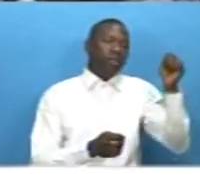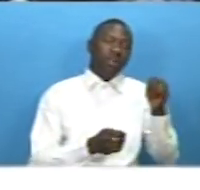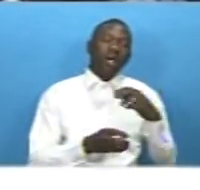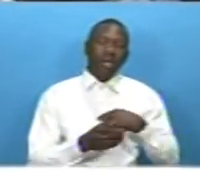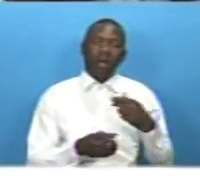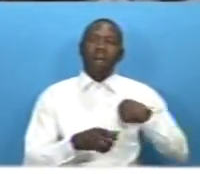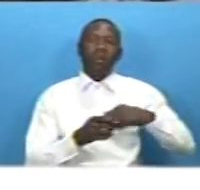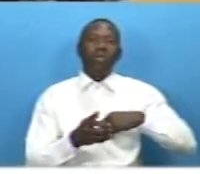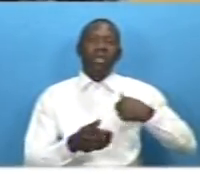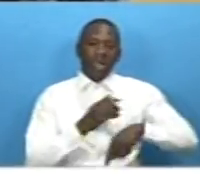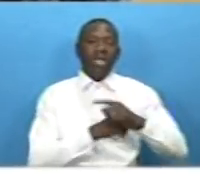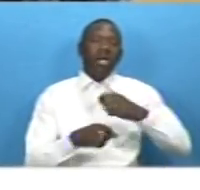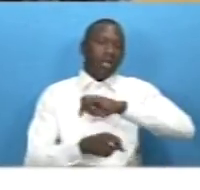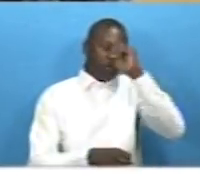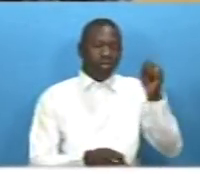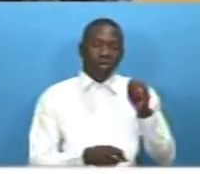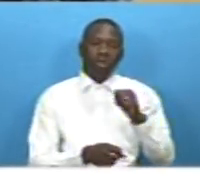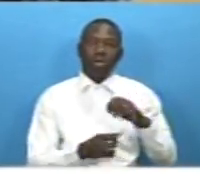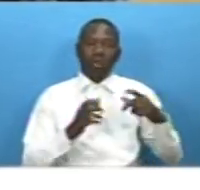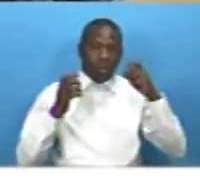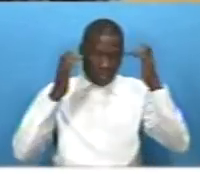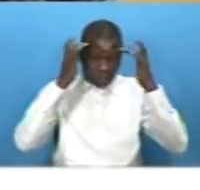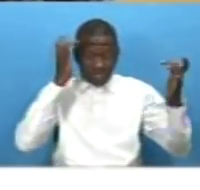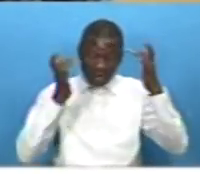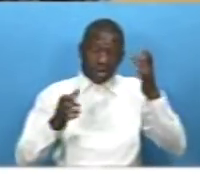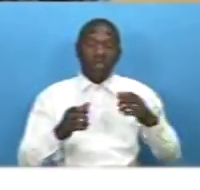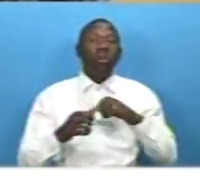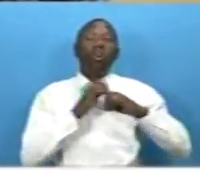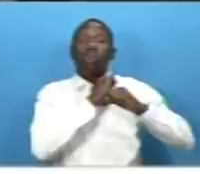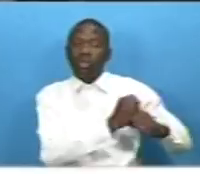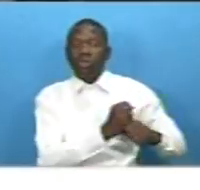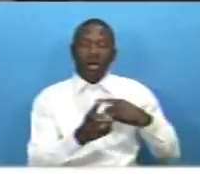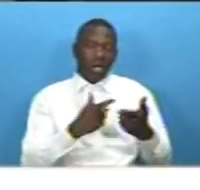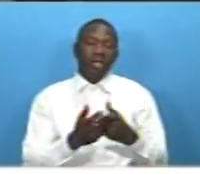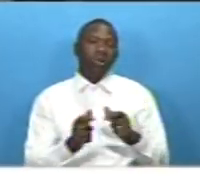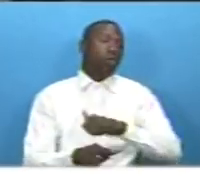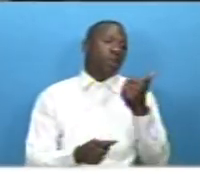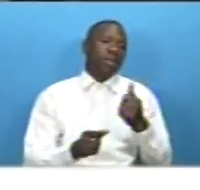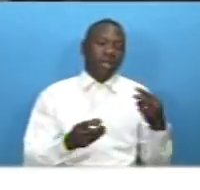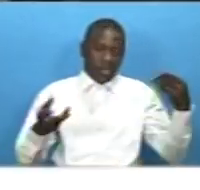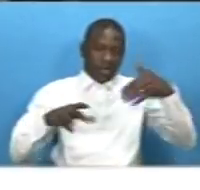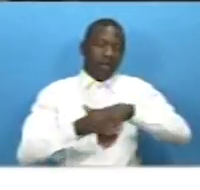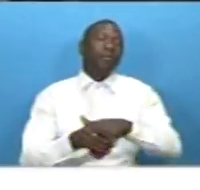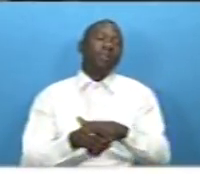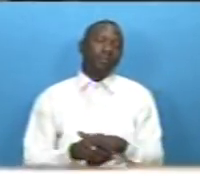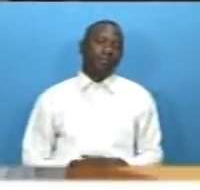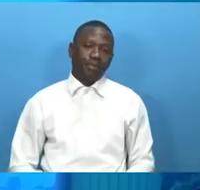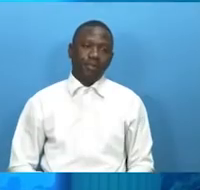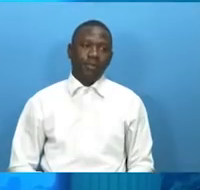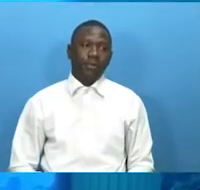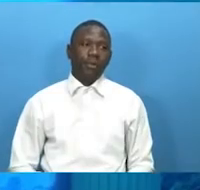diaspora professionals culture identity development and diaspora engagement and spanish for q tv news